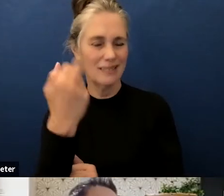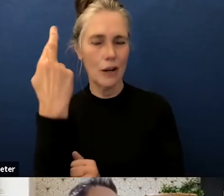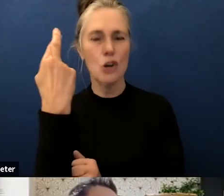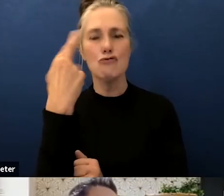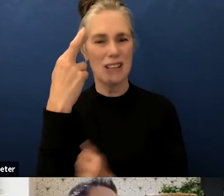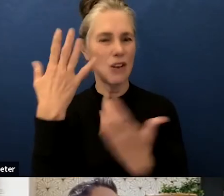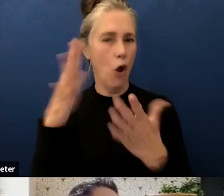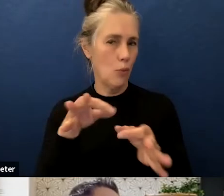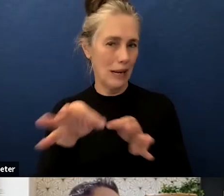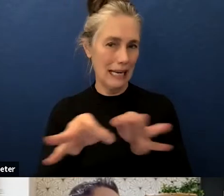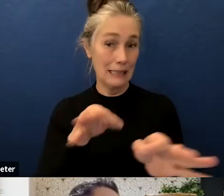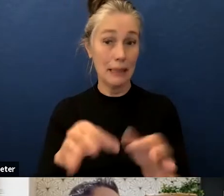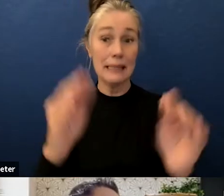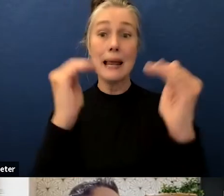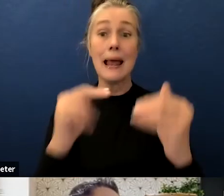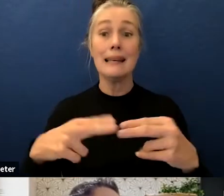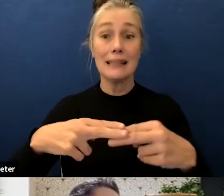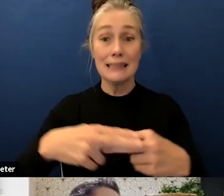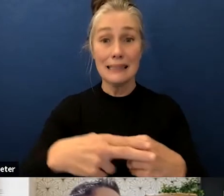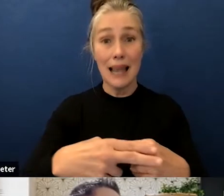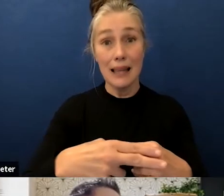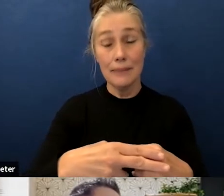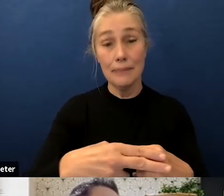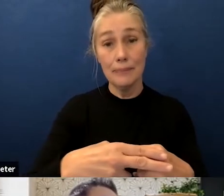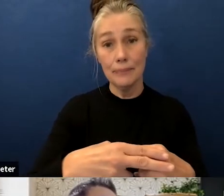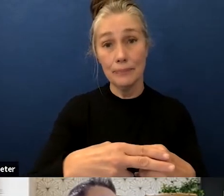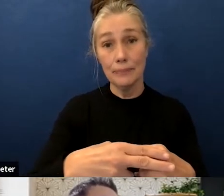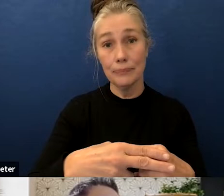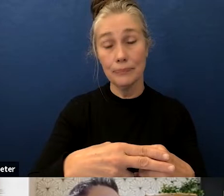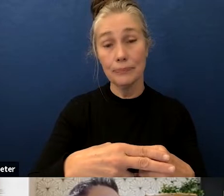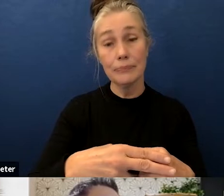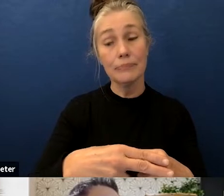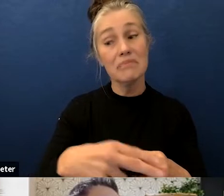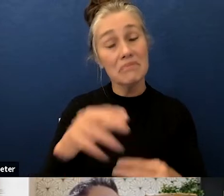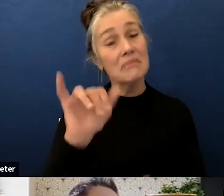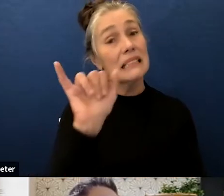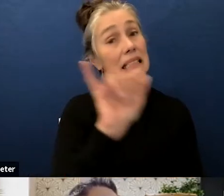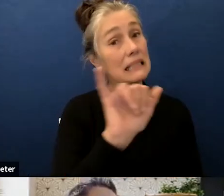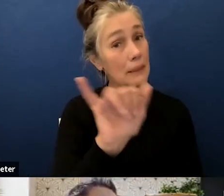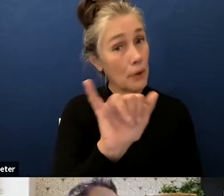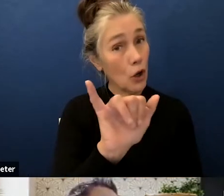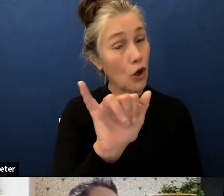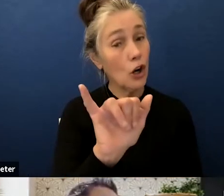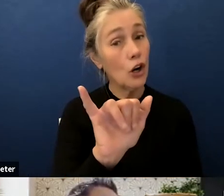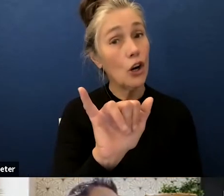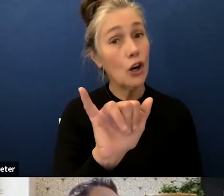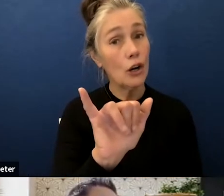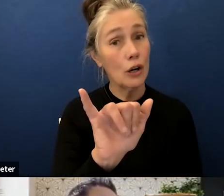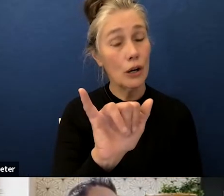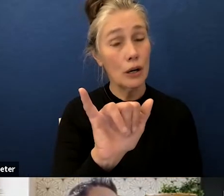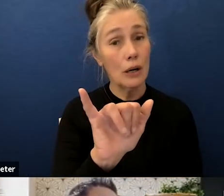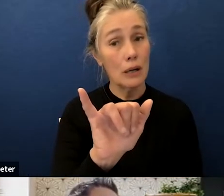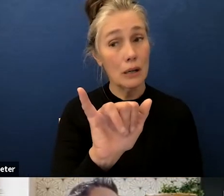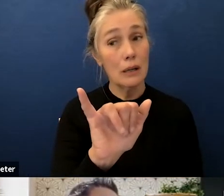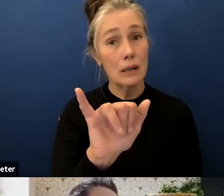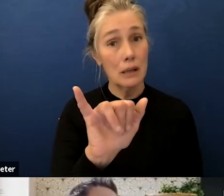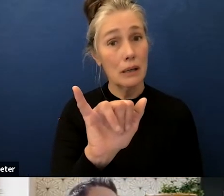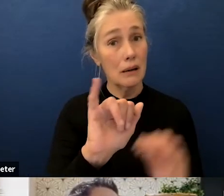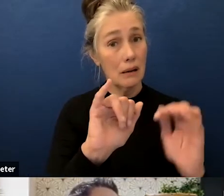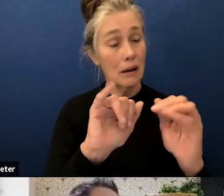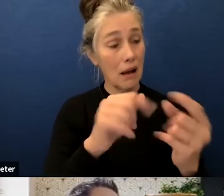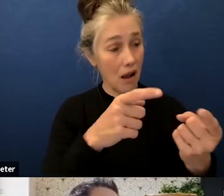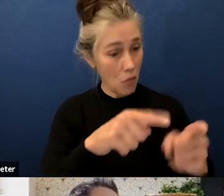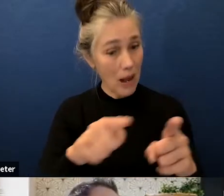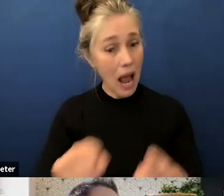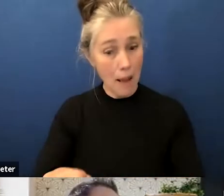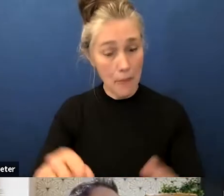you can see that um it's very similar in the sense of uh how things shook out the variance is a little